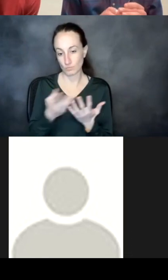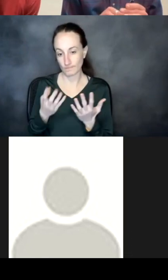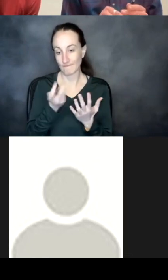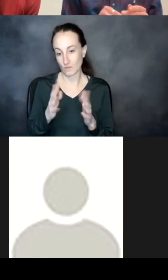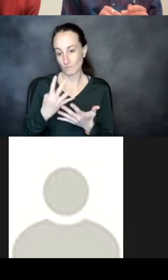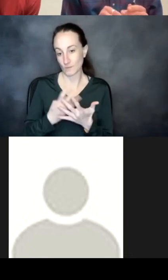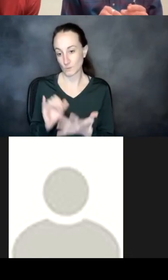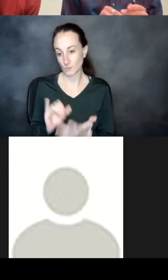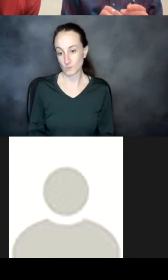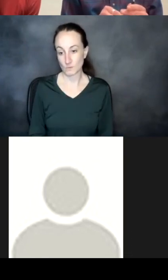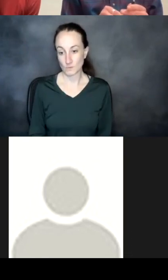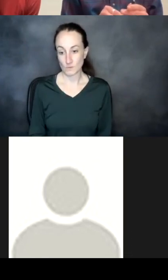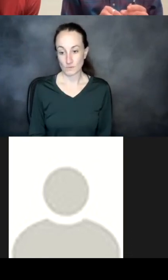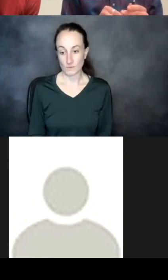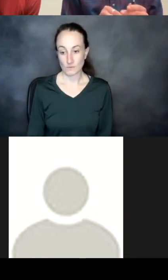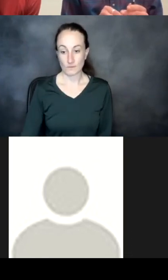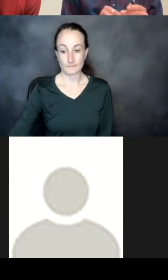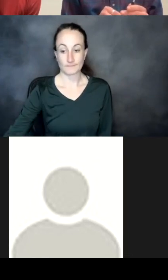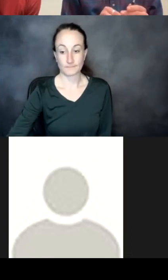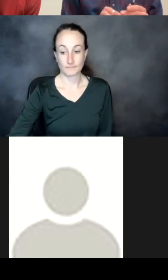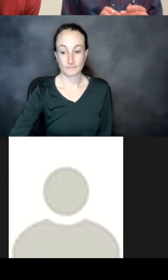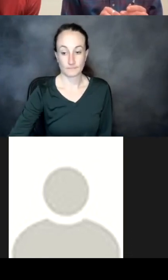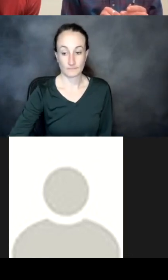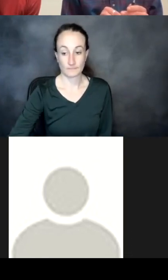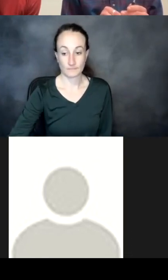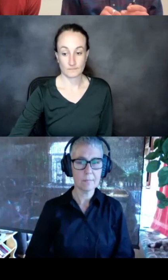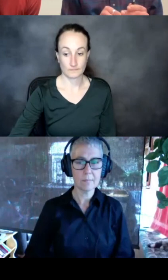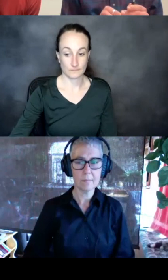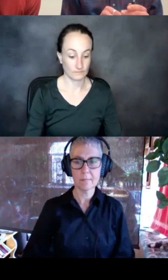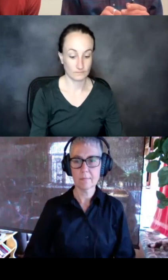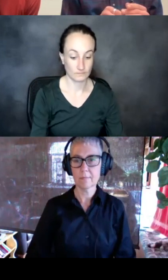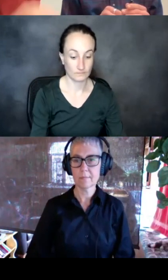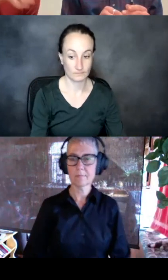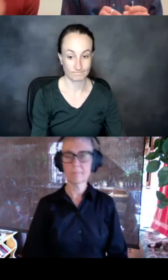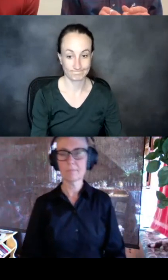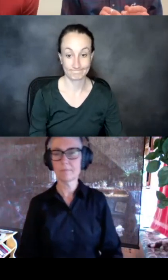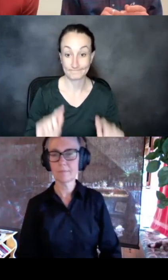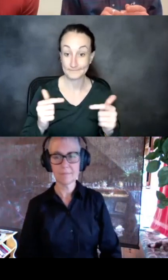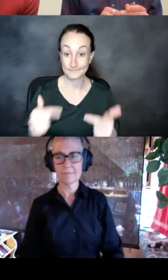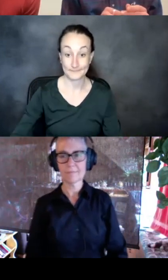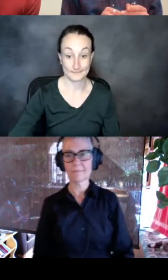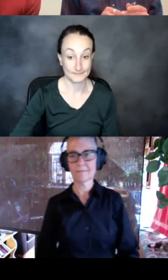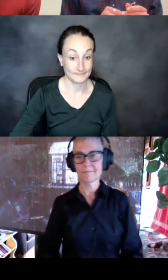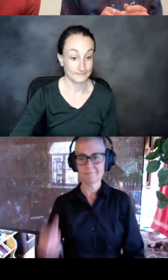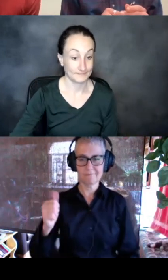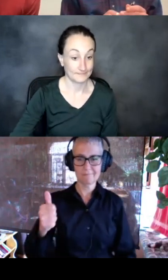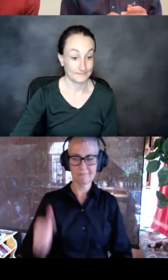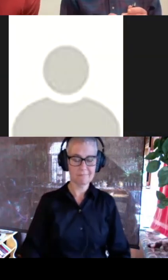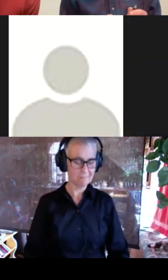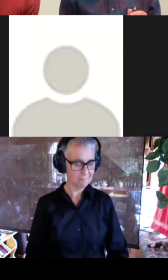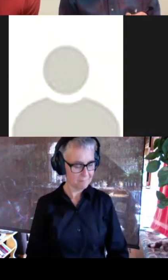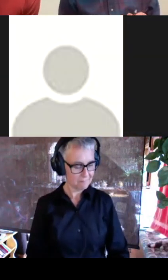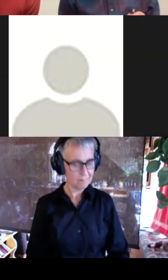curious if